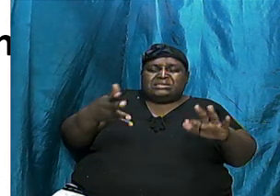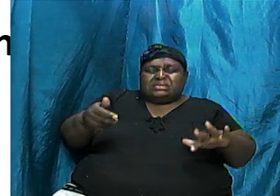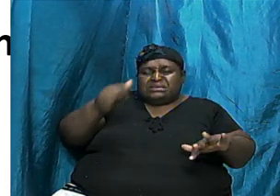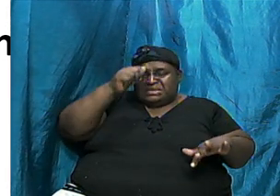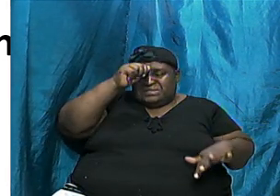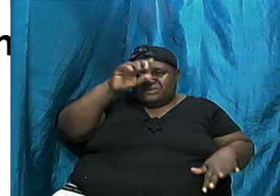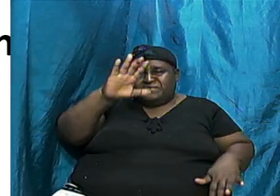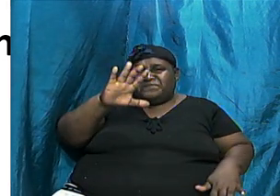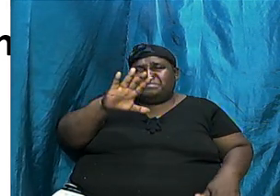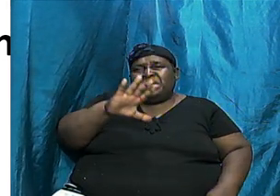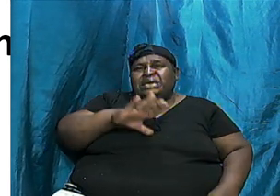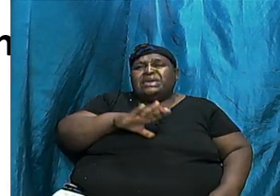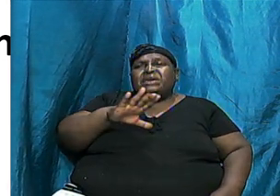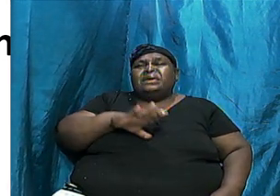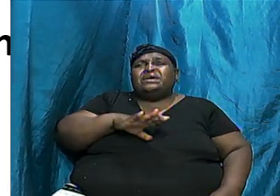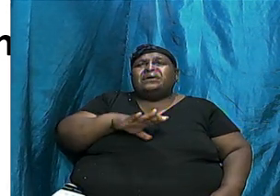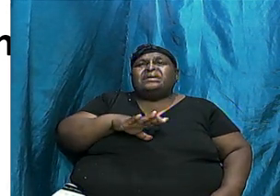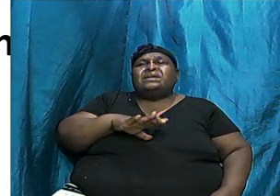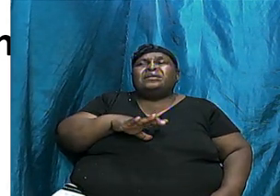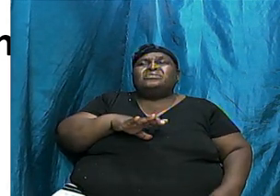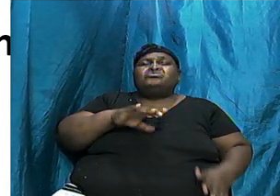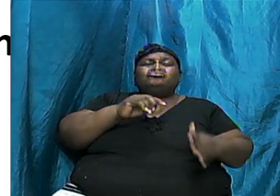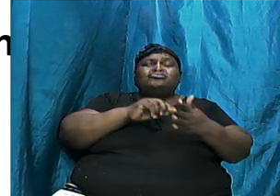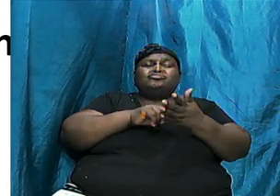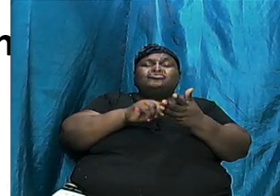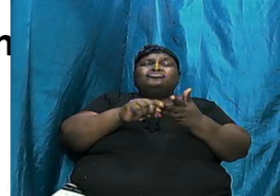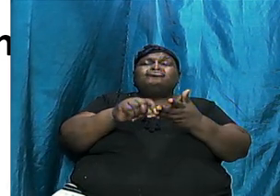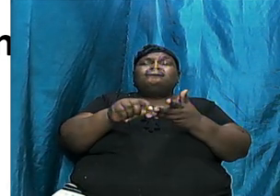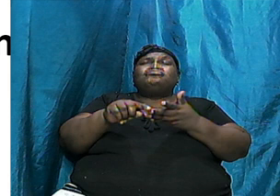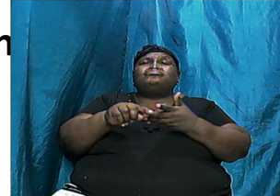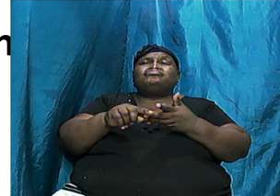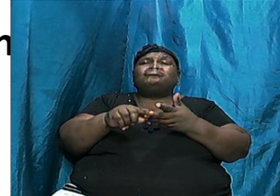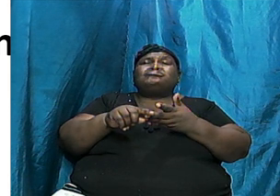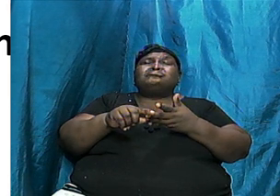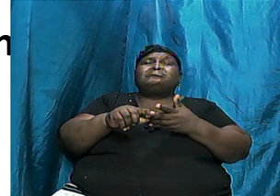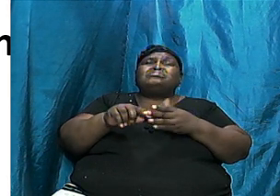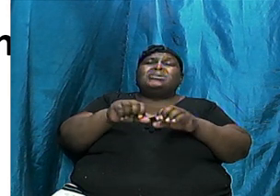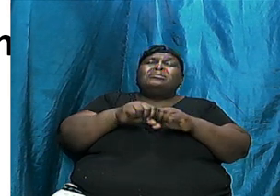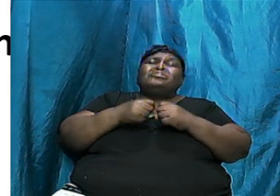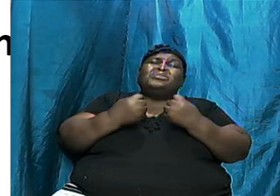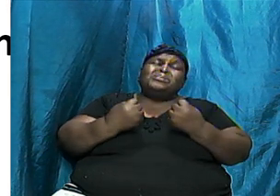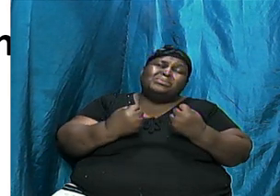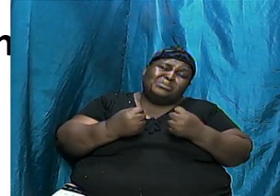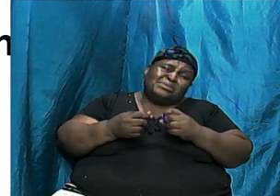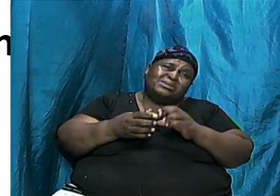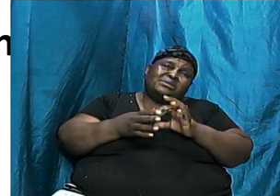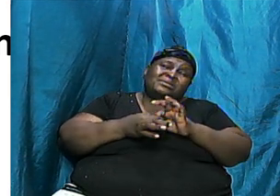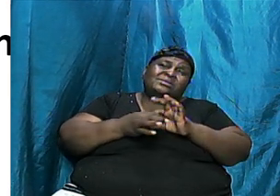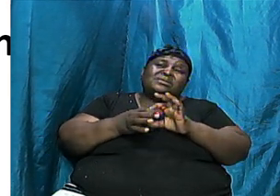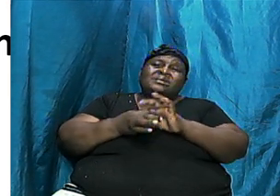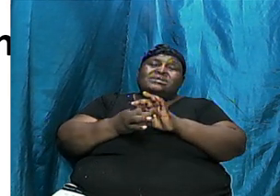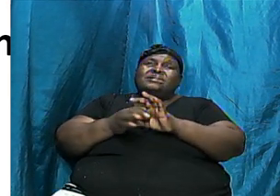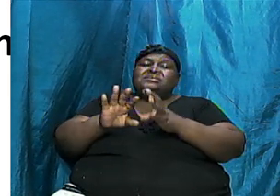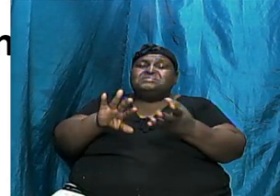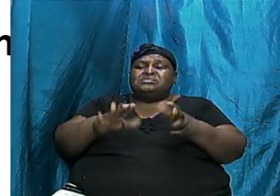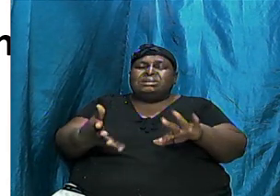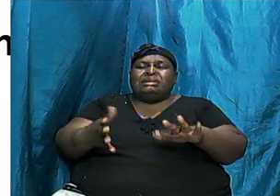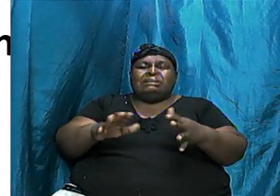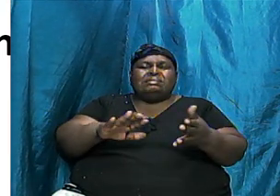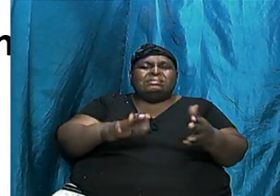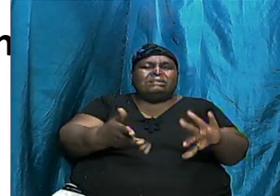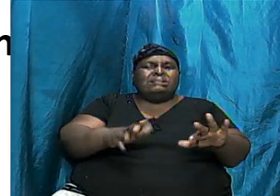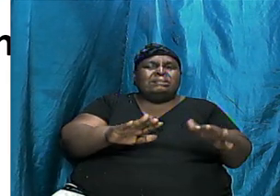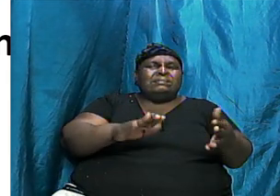are recorded in an unbroken chain. They just died. They